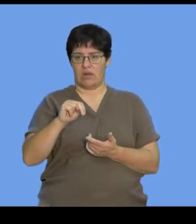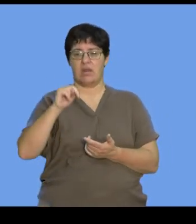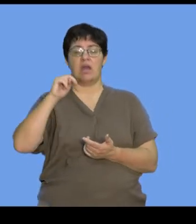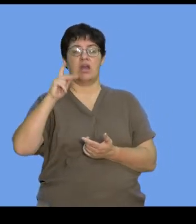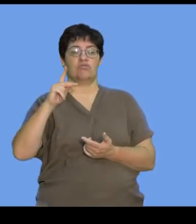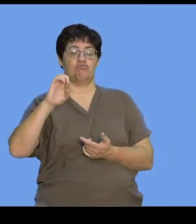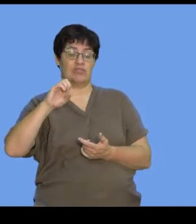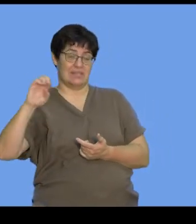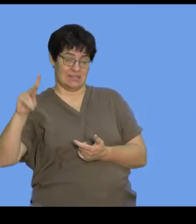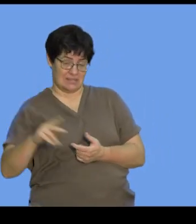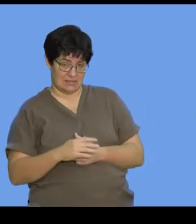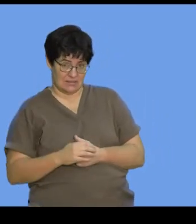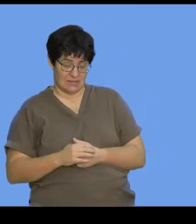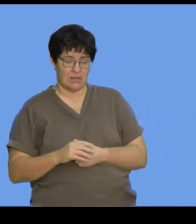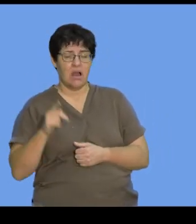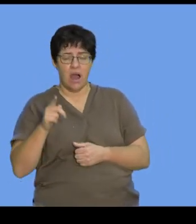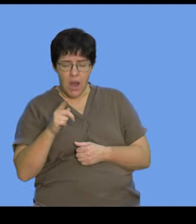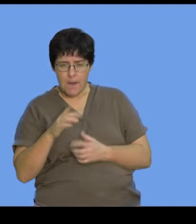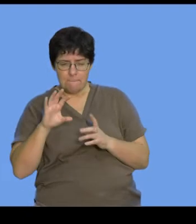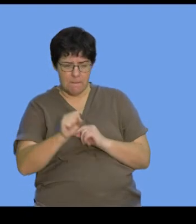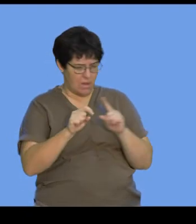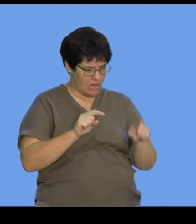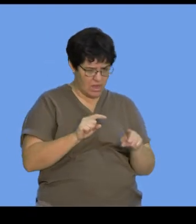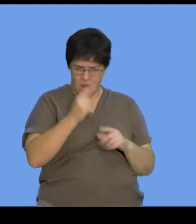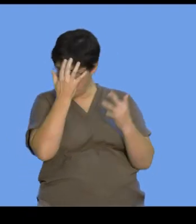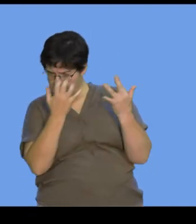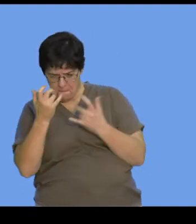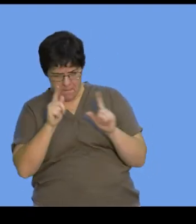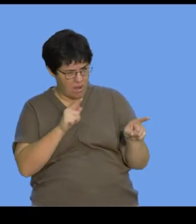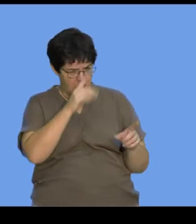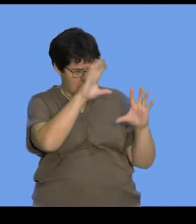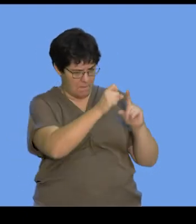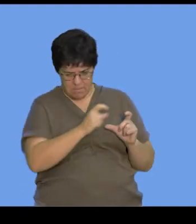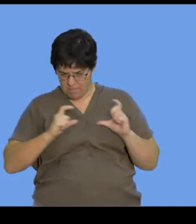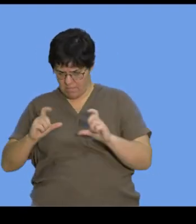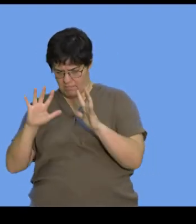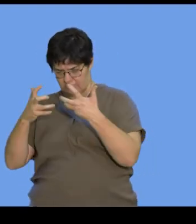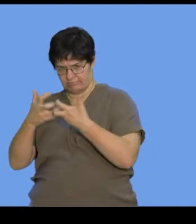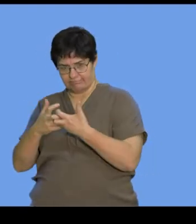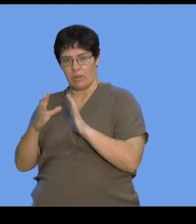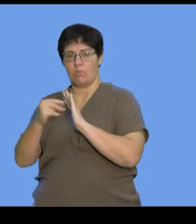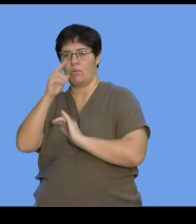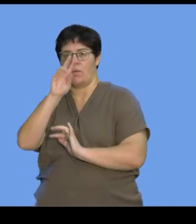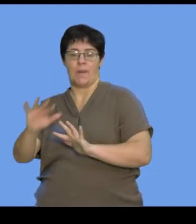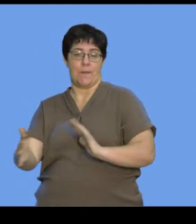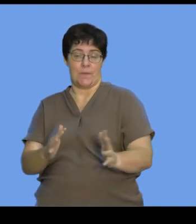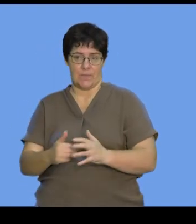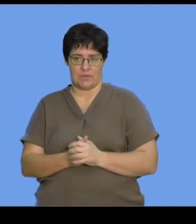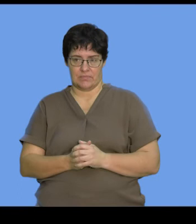And they used this image to put together, with their calculations and findings, what their model would look like.